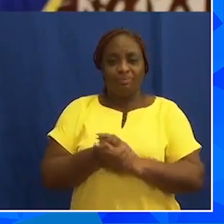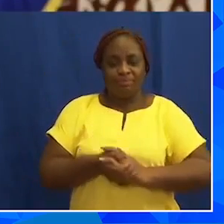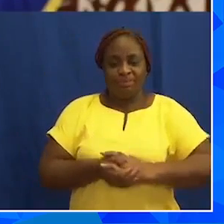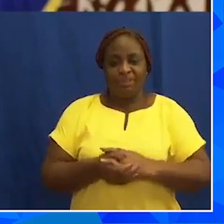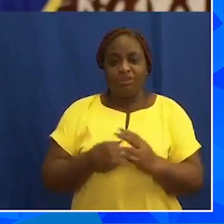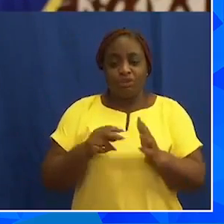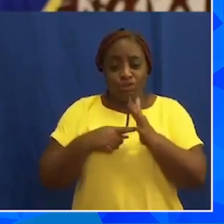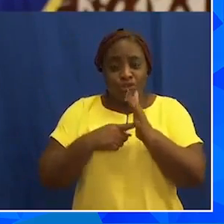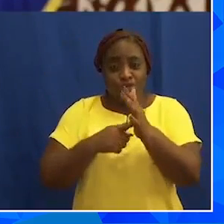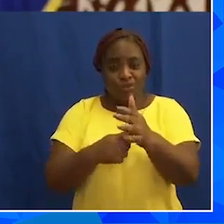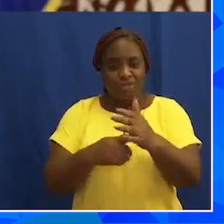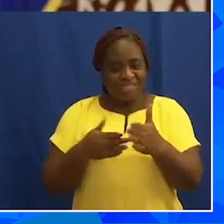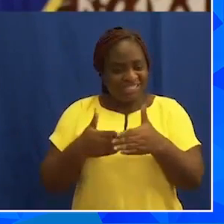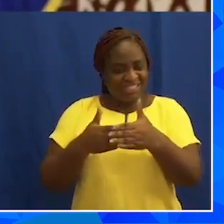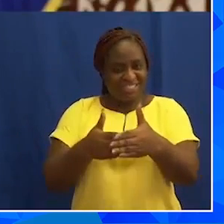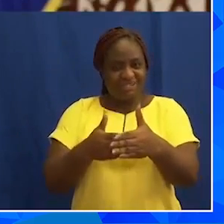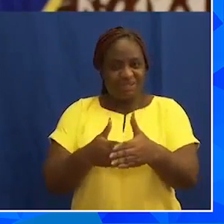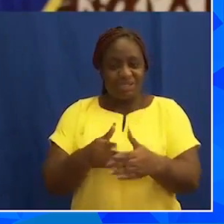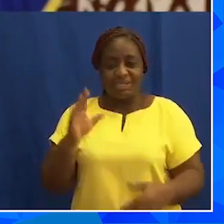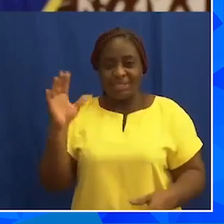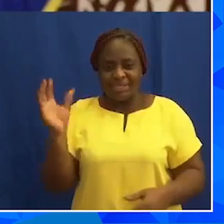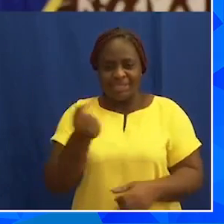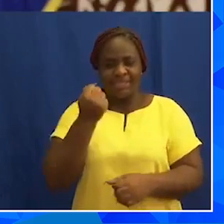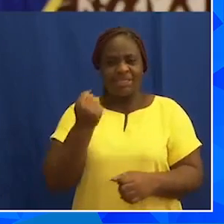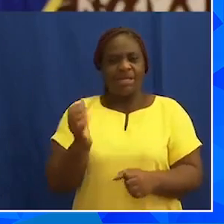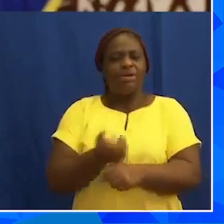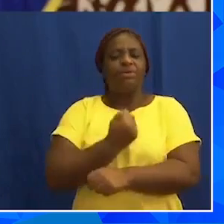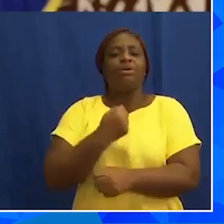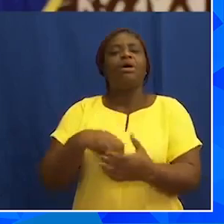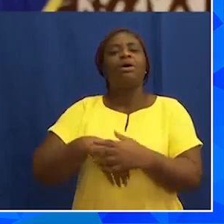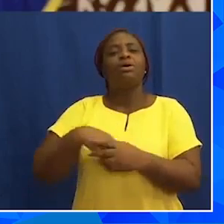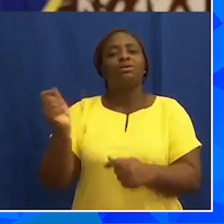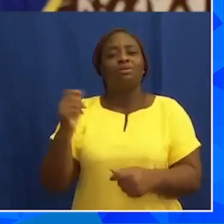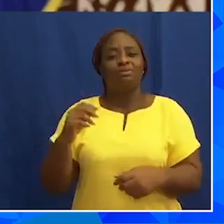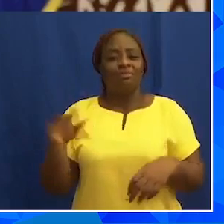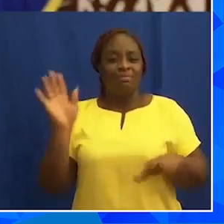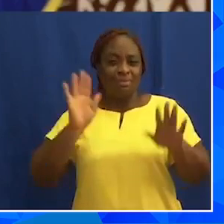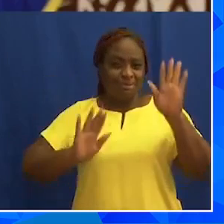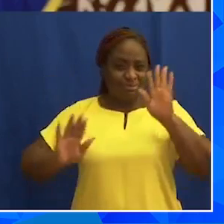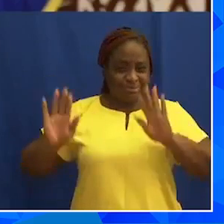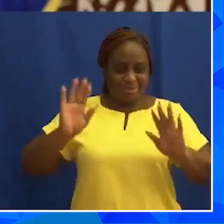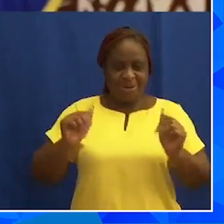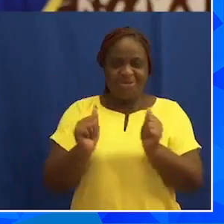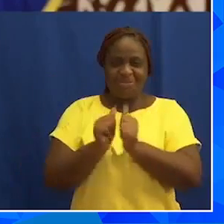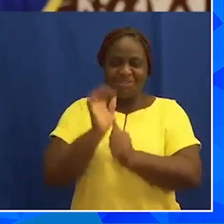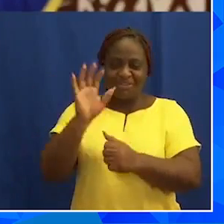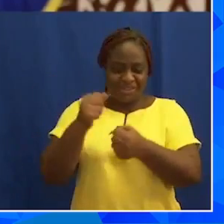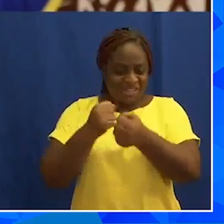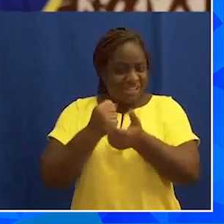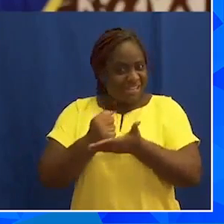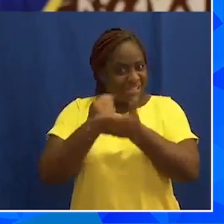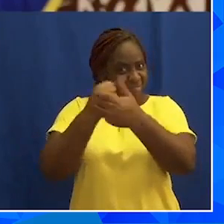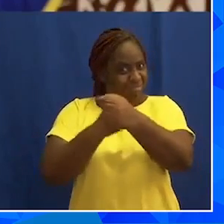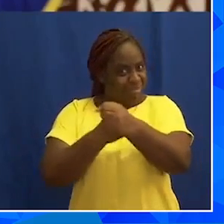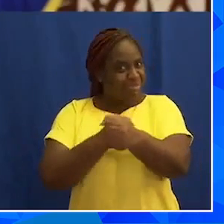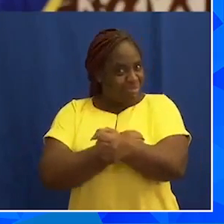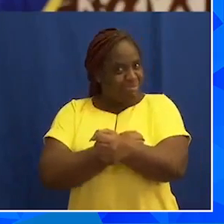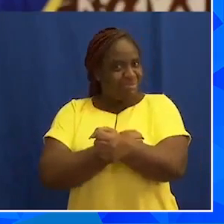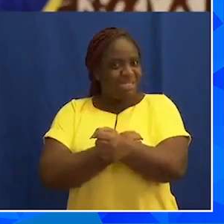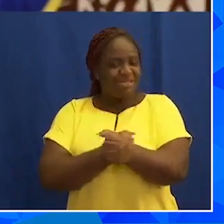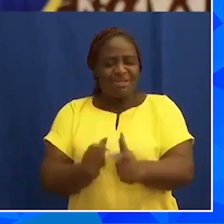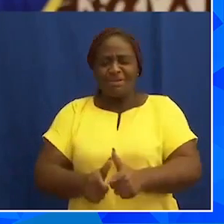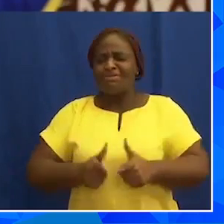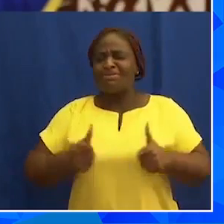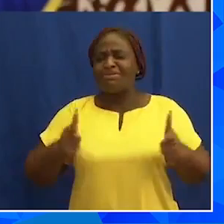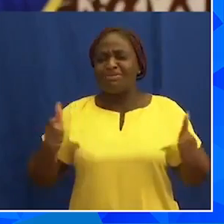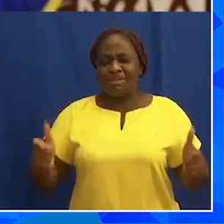show leadership, and take us out of the crisis. With your help and support, and the great